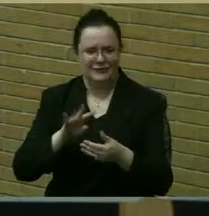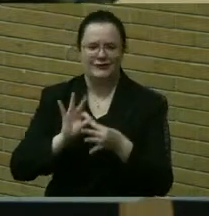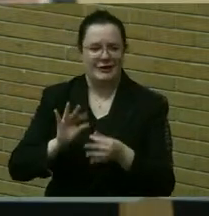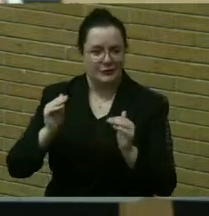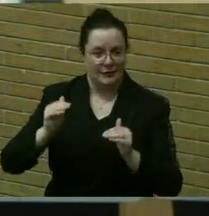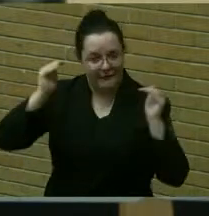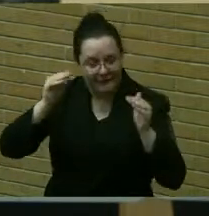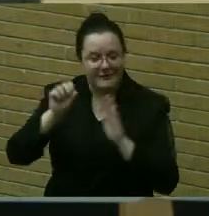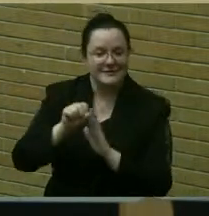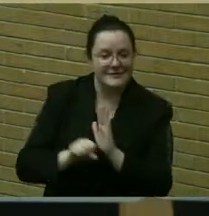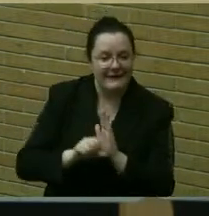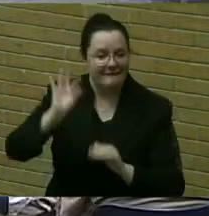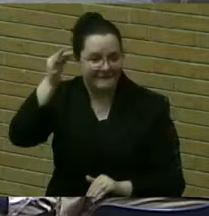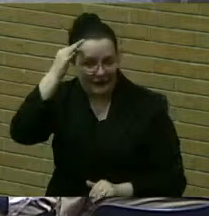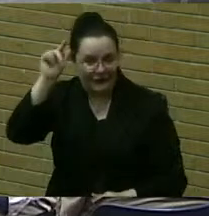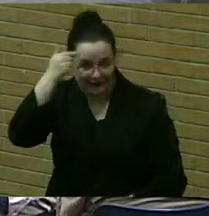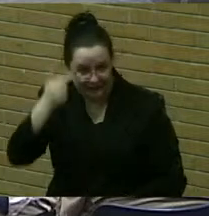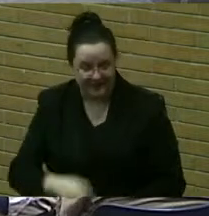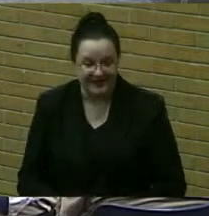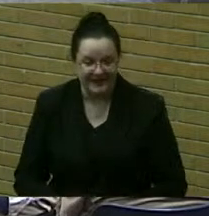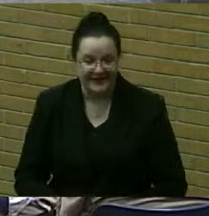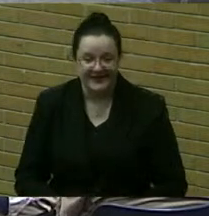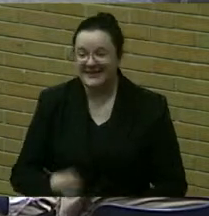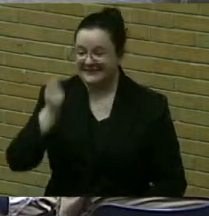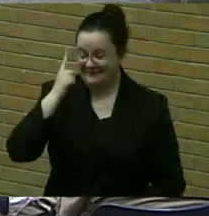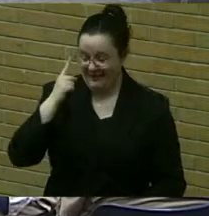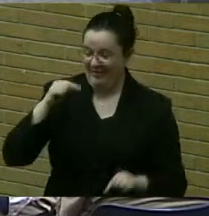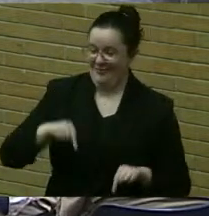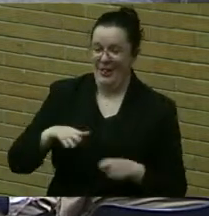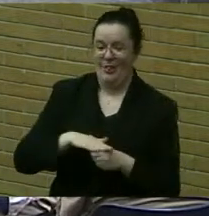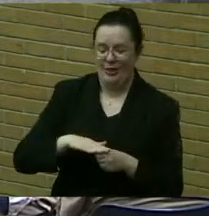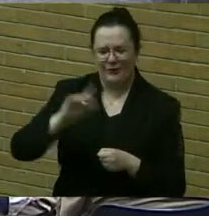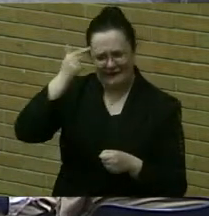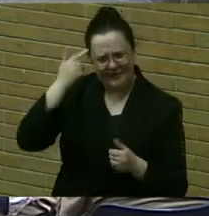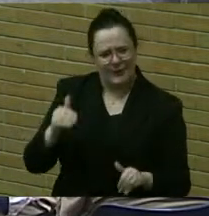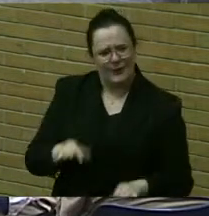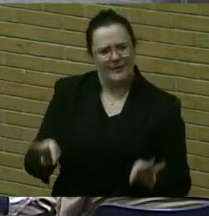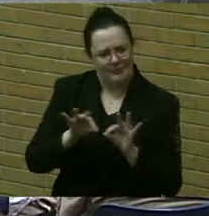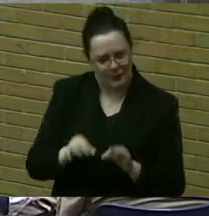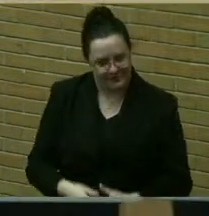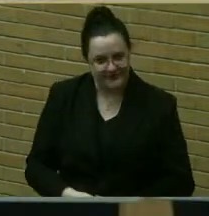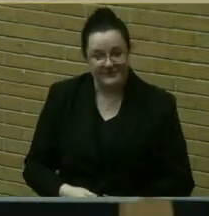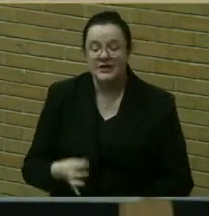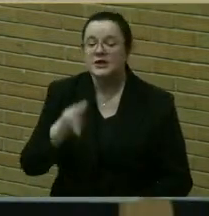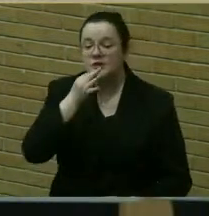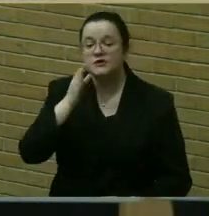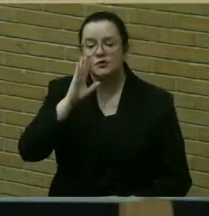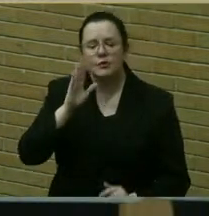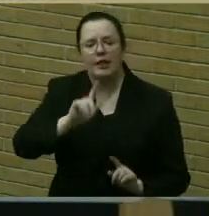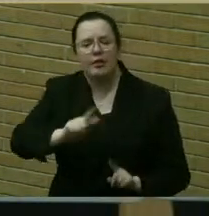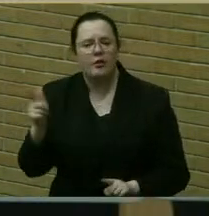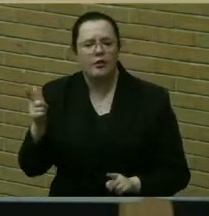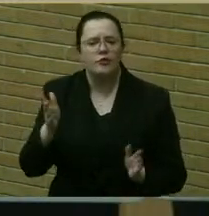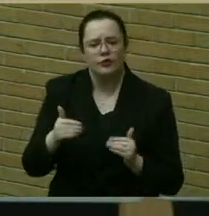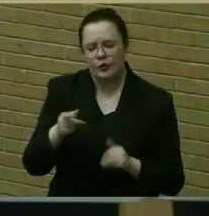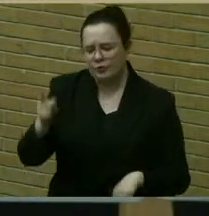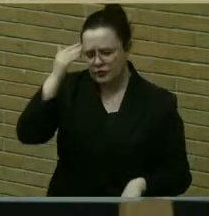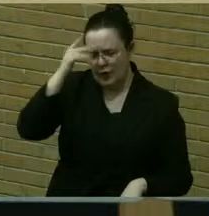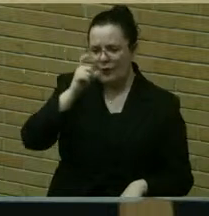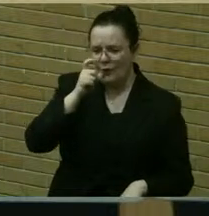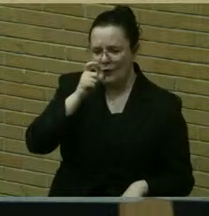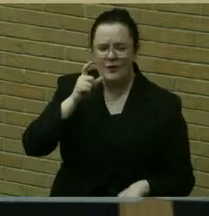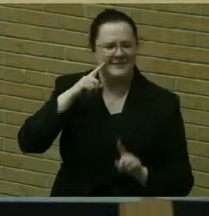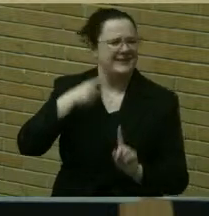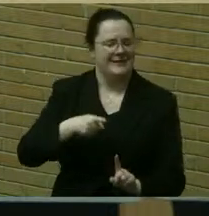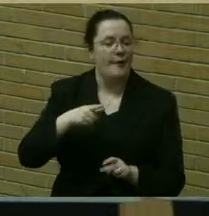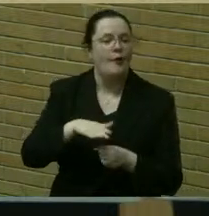and we're going to go around the room in just a moment, so everybody knows who everybody is here. Local government, though, is what affects people's lives